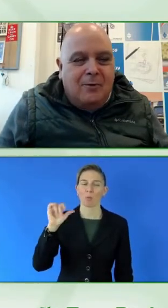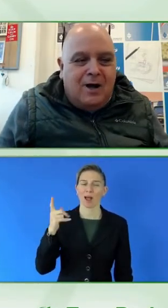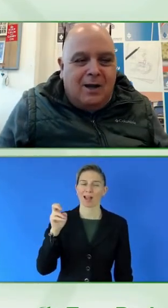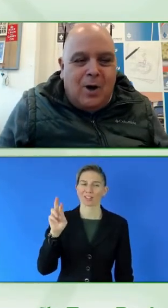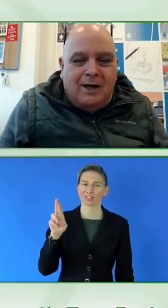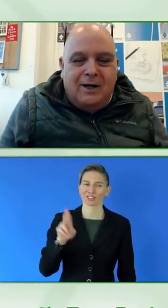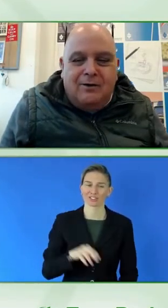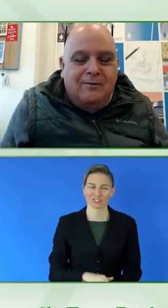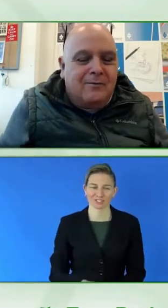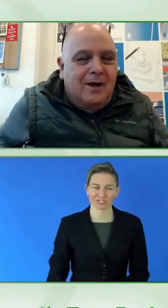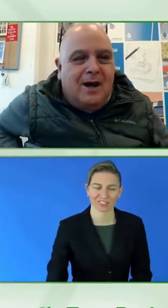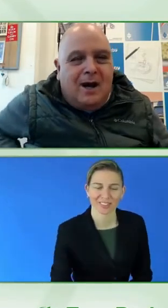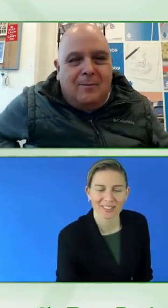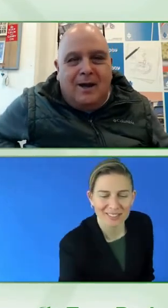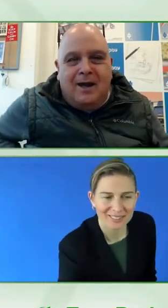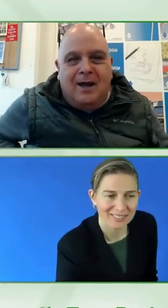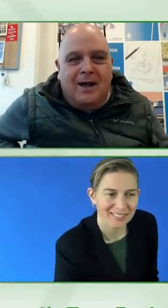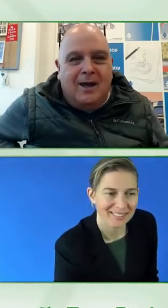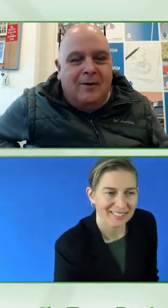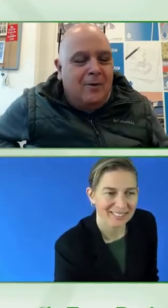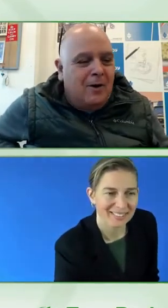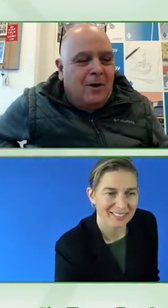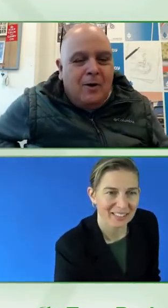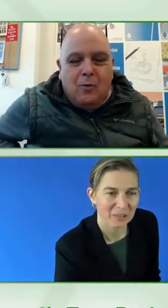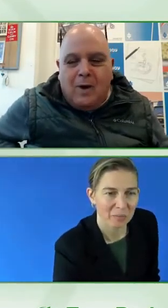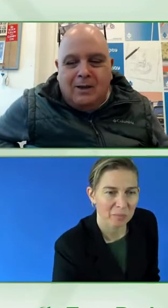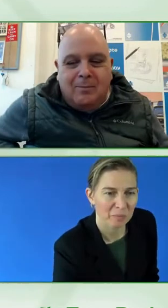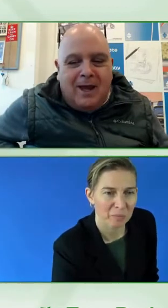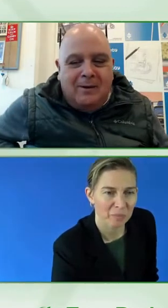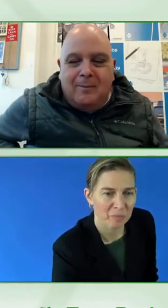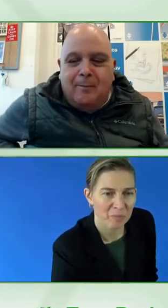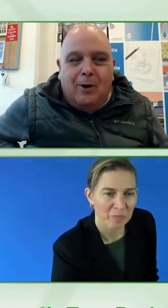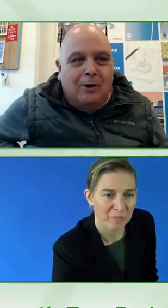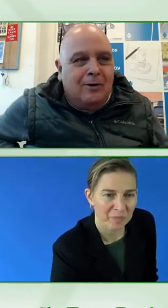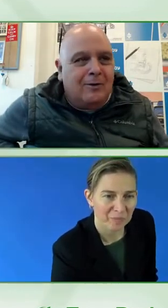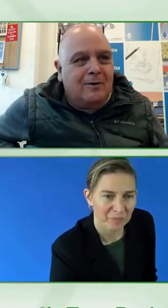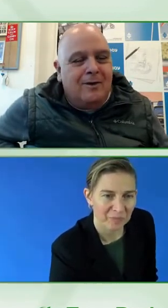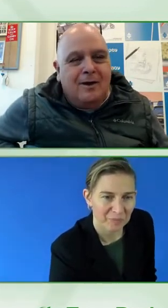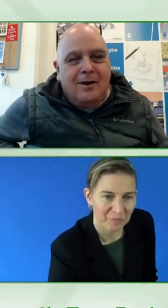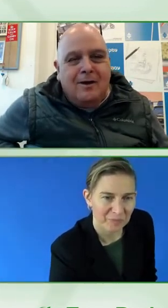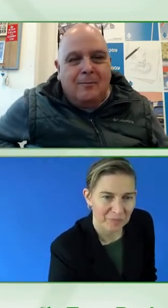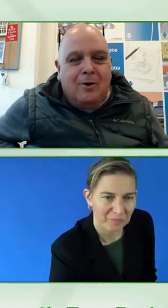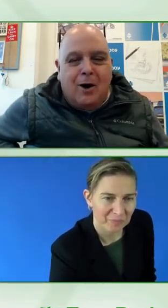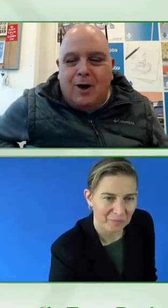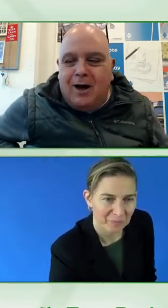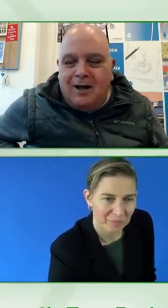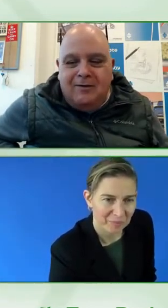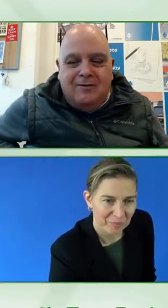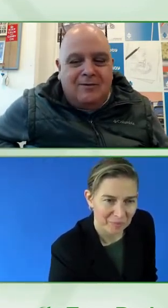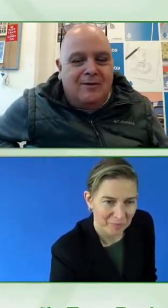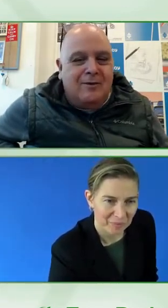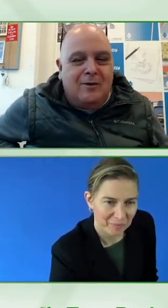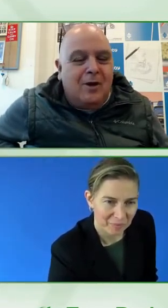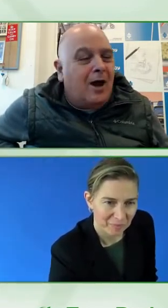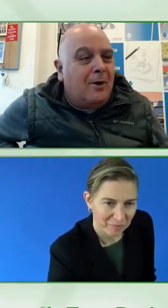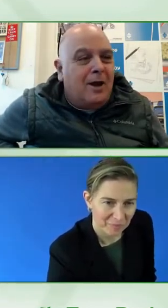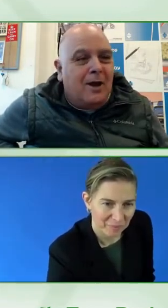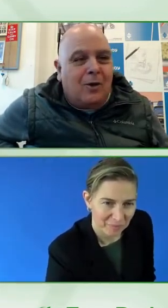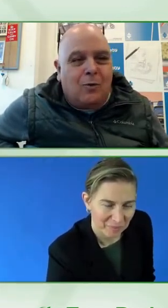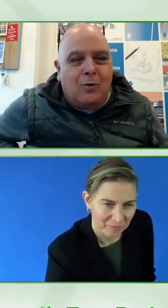I'm Yuval Wagner. I'm a white man, bold, brown eyes.